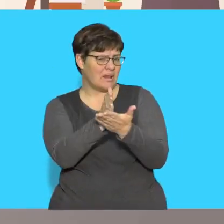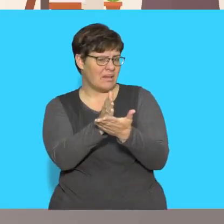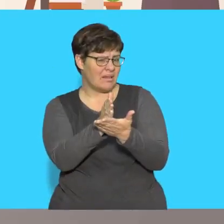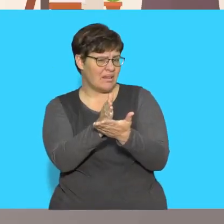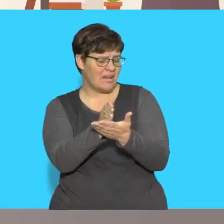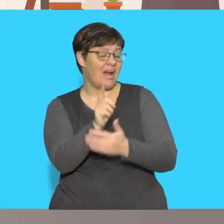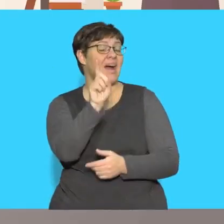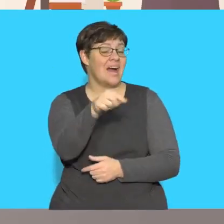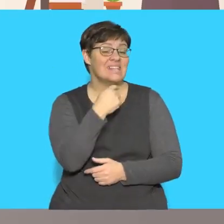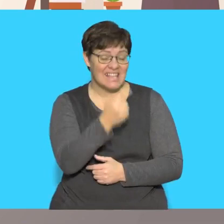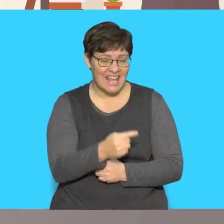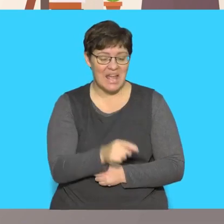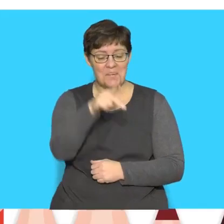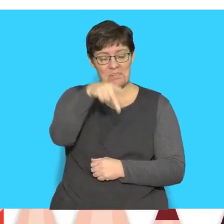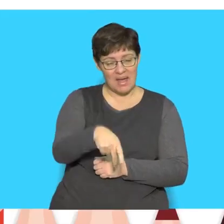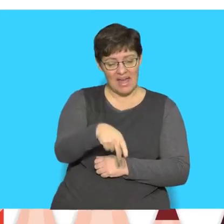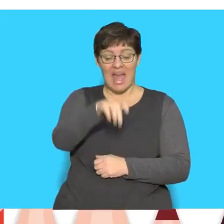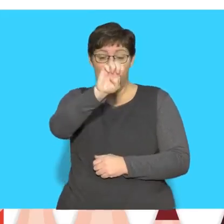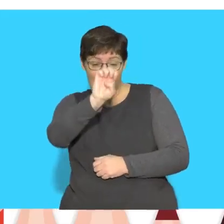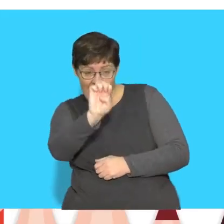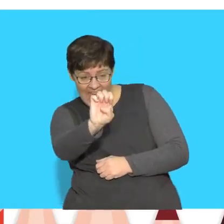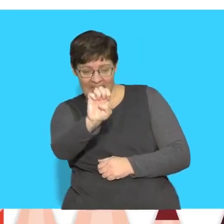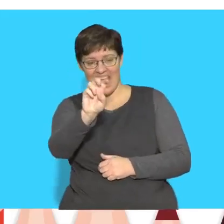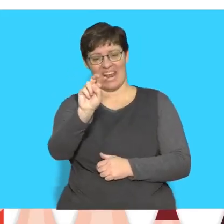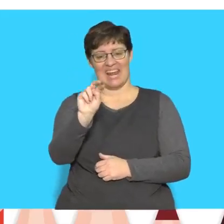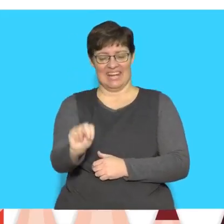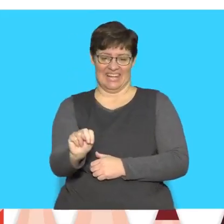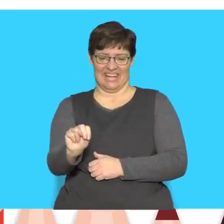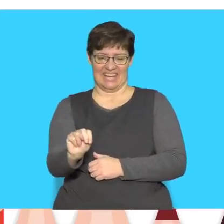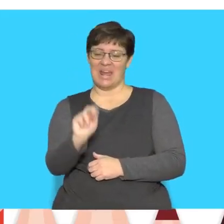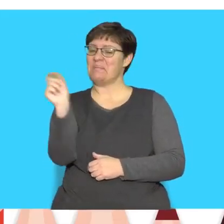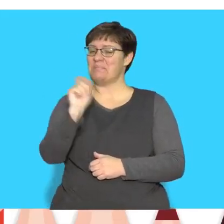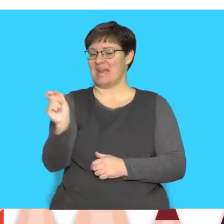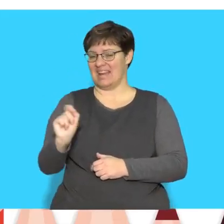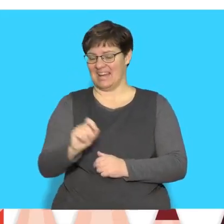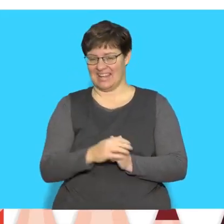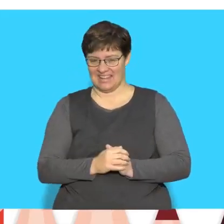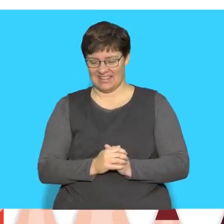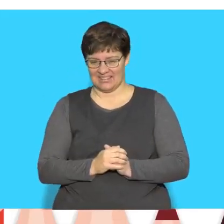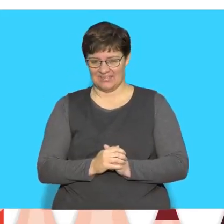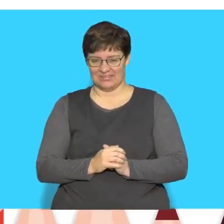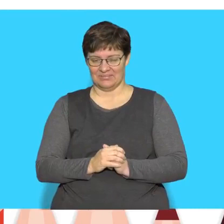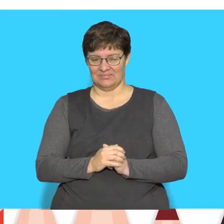Yes. Say P-I-N. Pin.